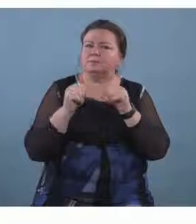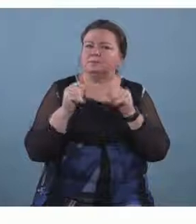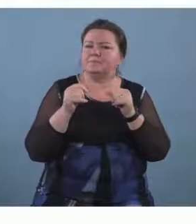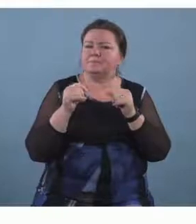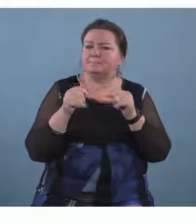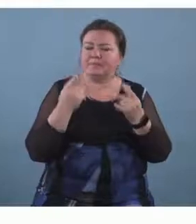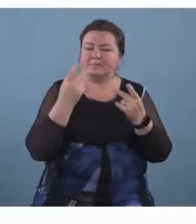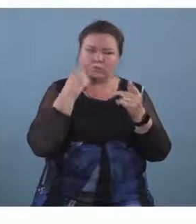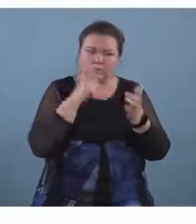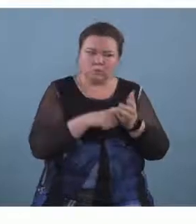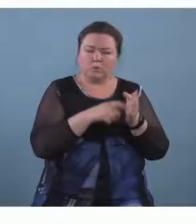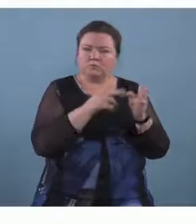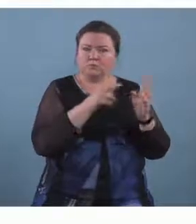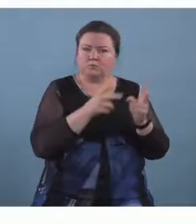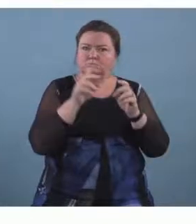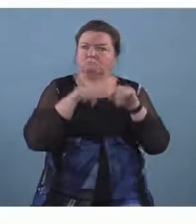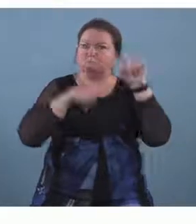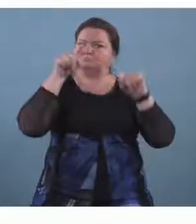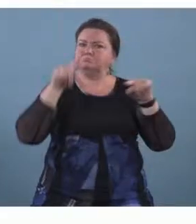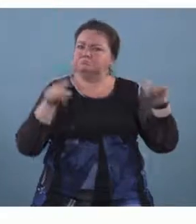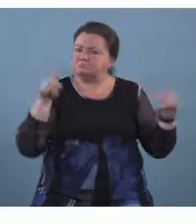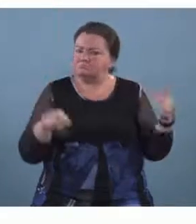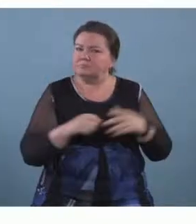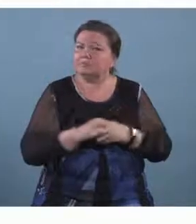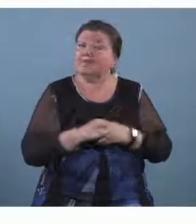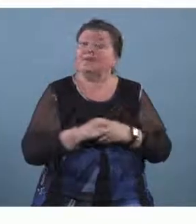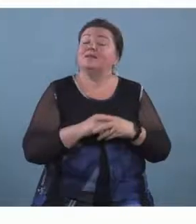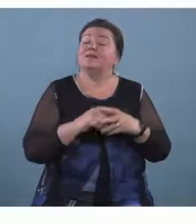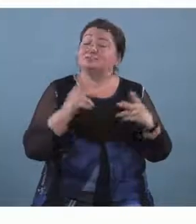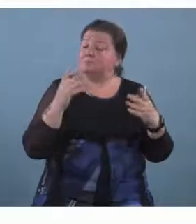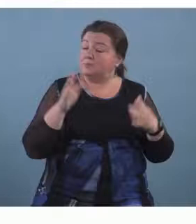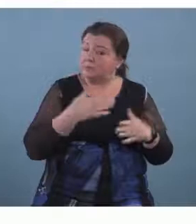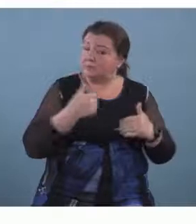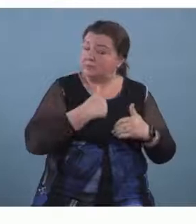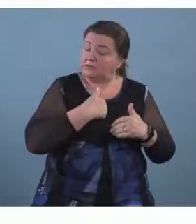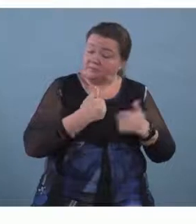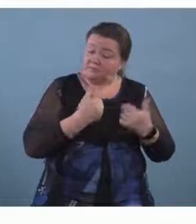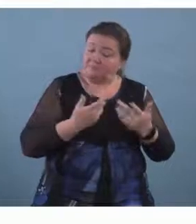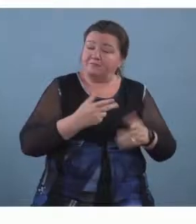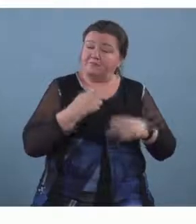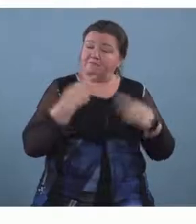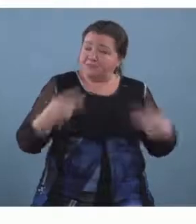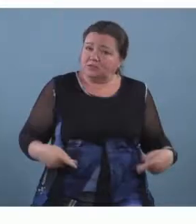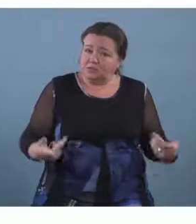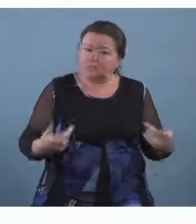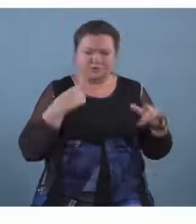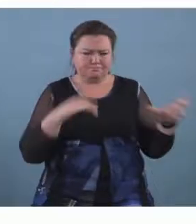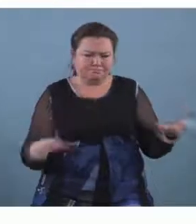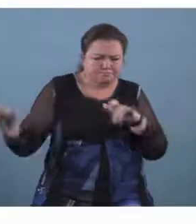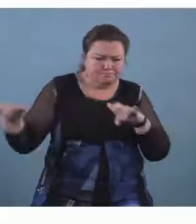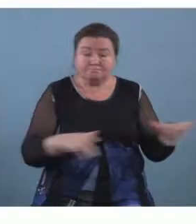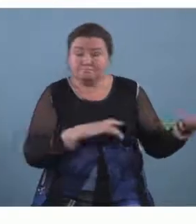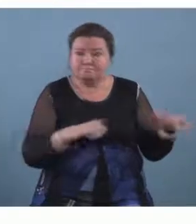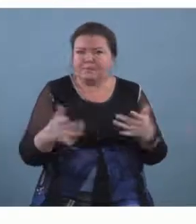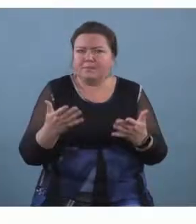varied um music is physical for example when i'm playing on the piano i might be playing prokofiev